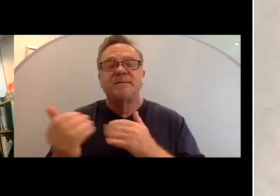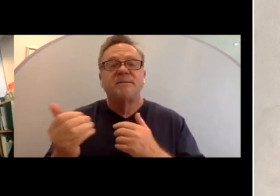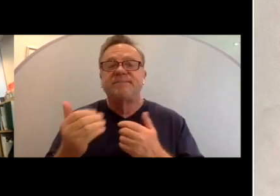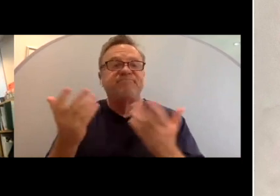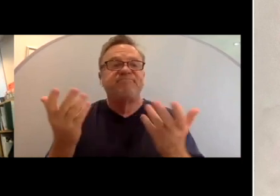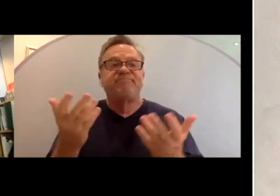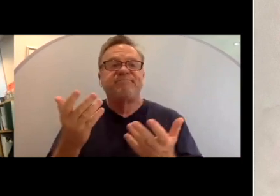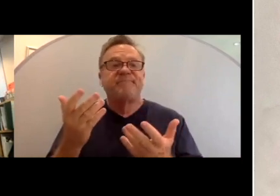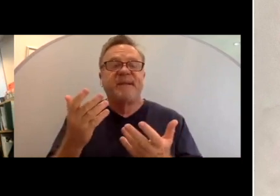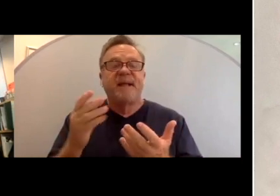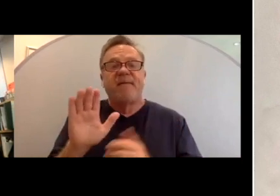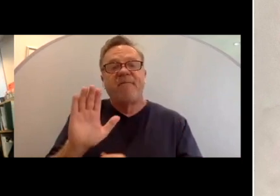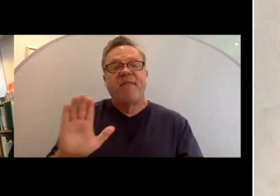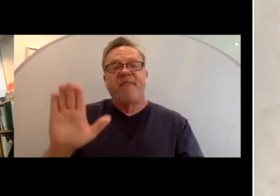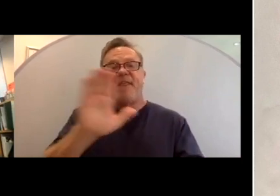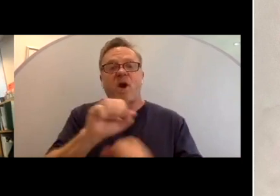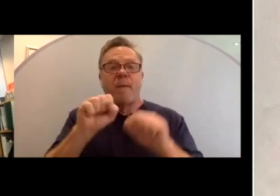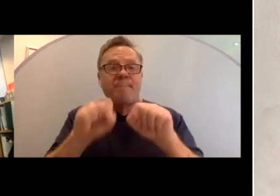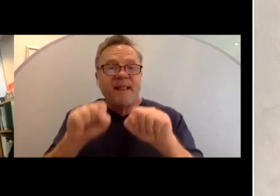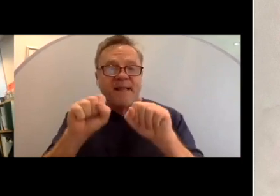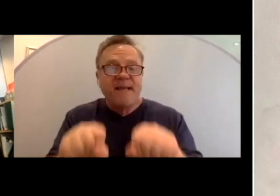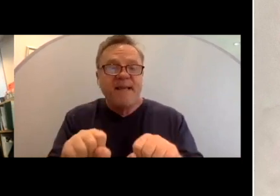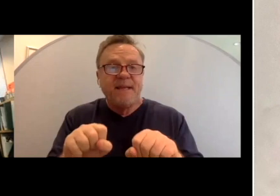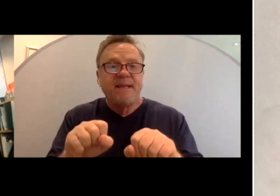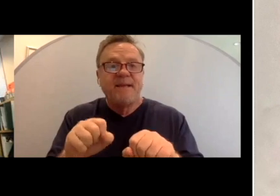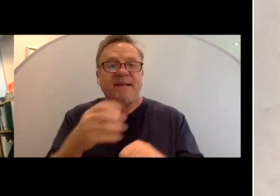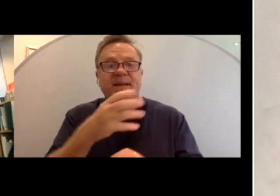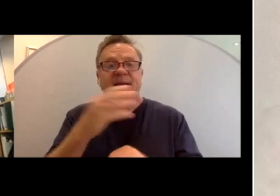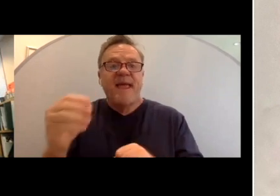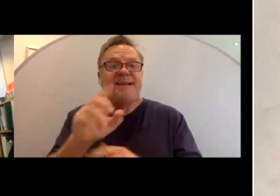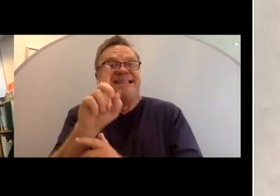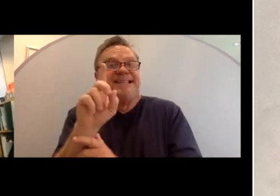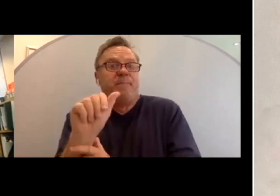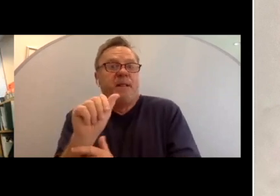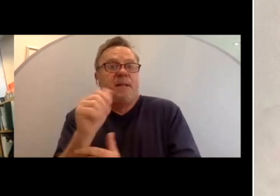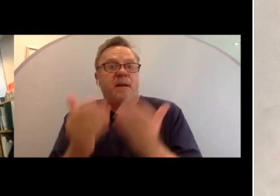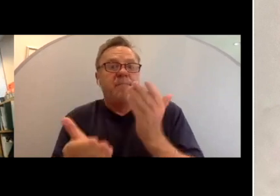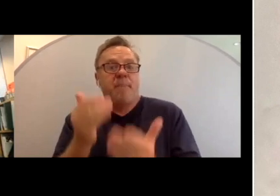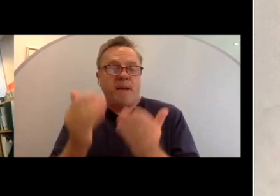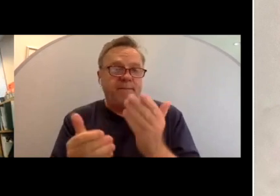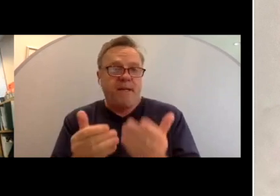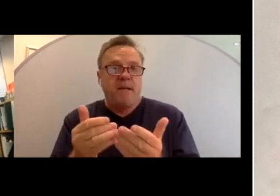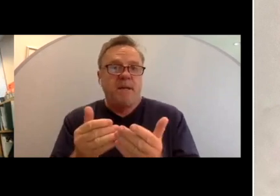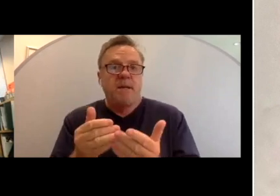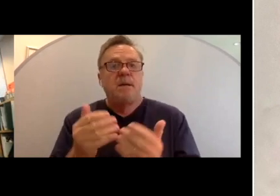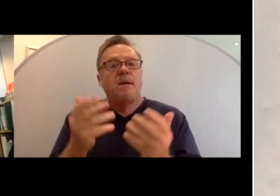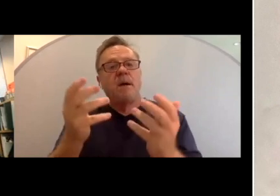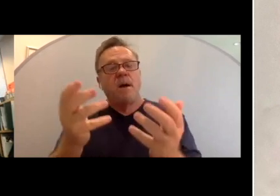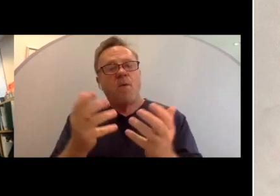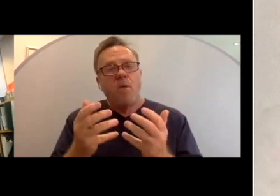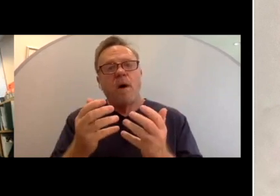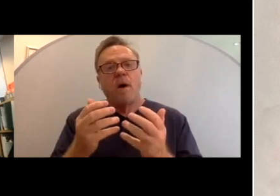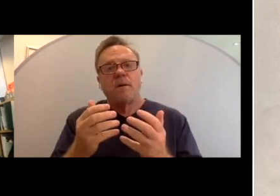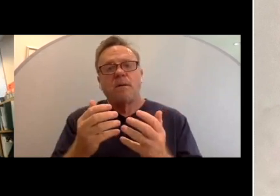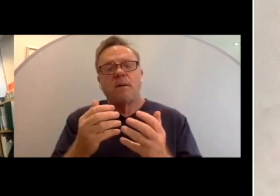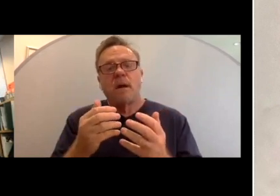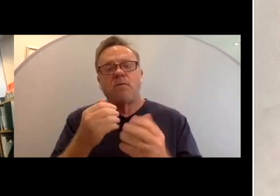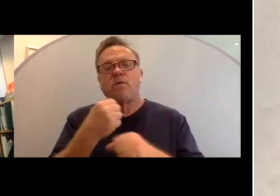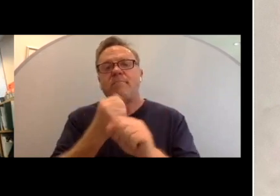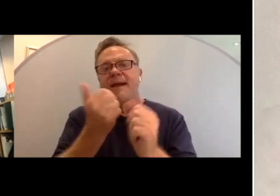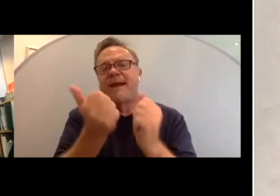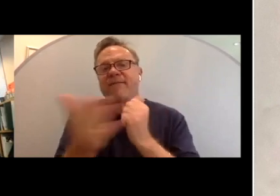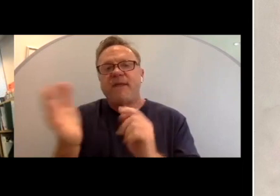their abilities and disabilities may be, that I want to make everything unique.